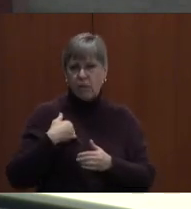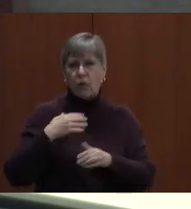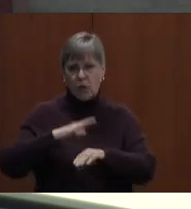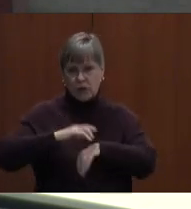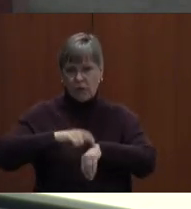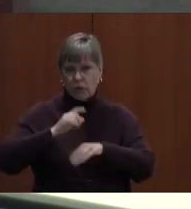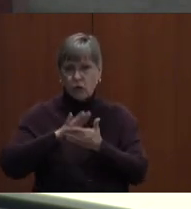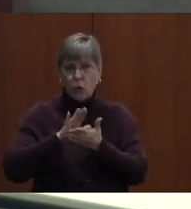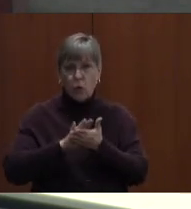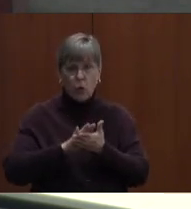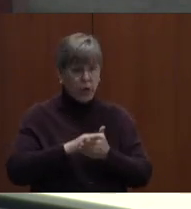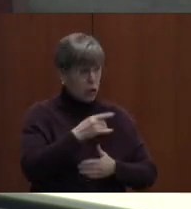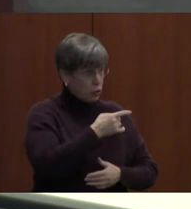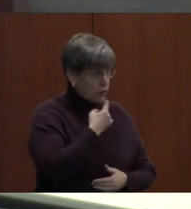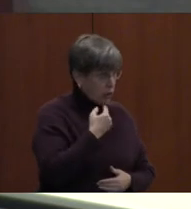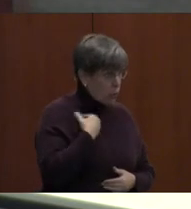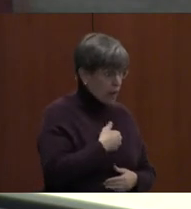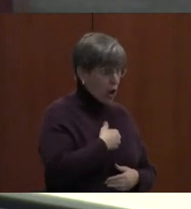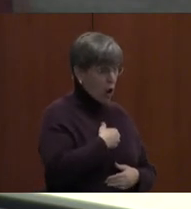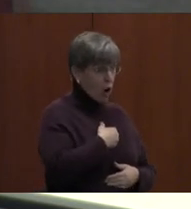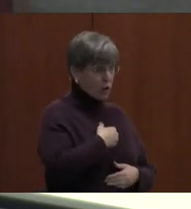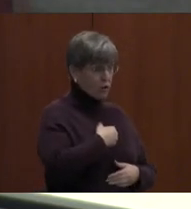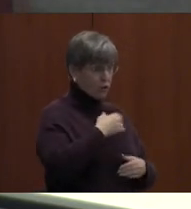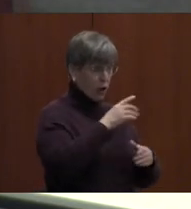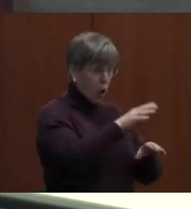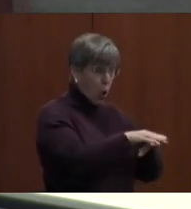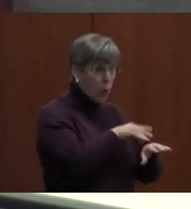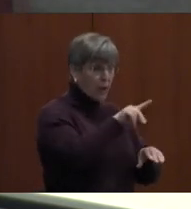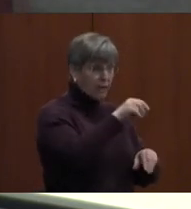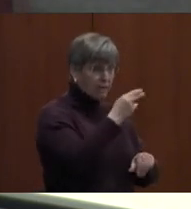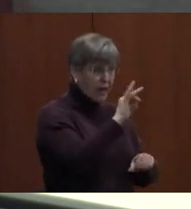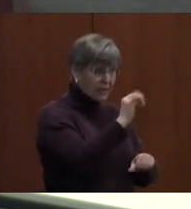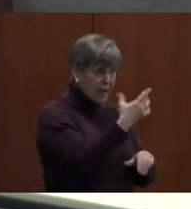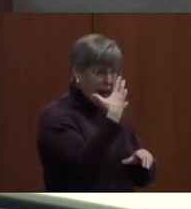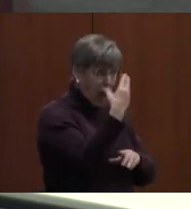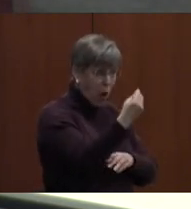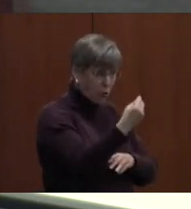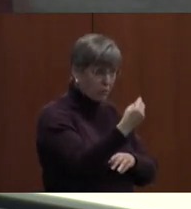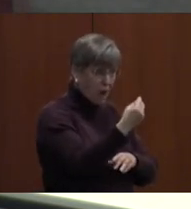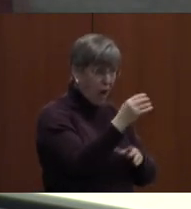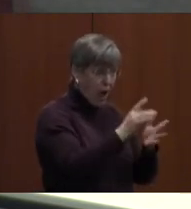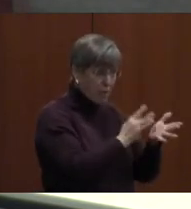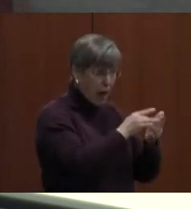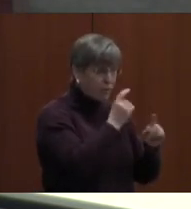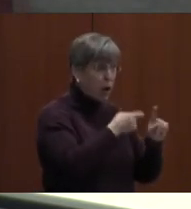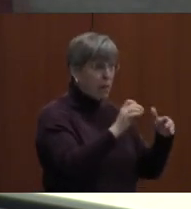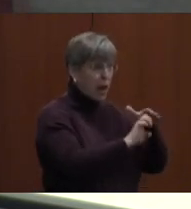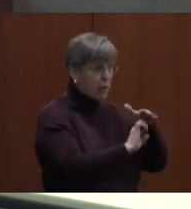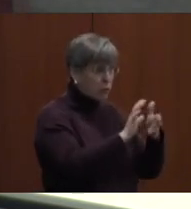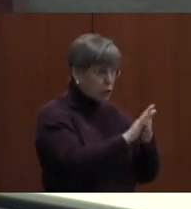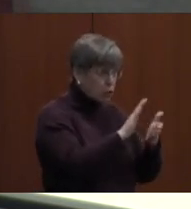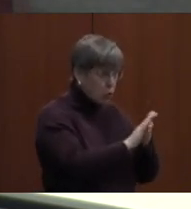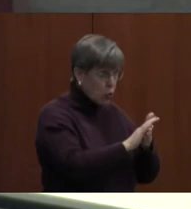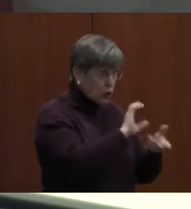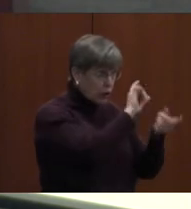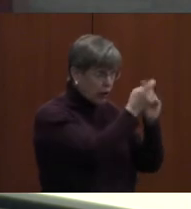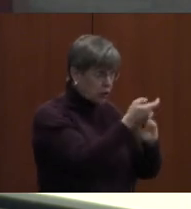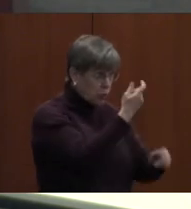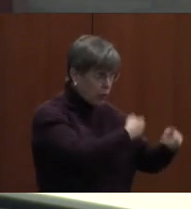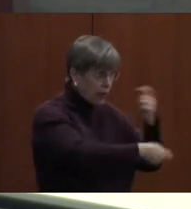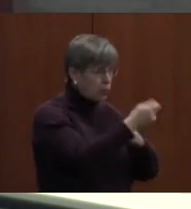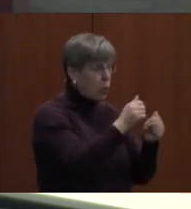it. And then I hear you say that we're phasing out iPads from elementary schools and replacing them with Chromebooks? Correct. We did a pilot of that